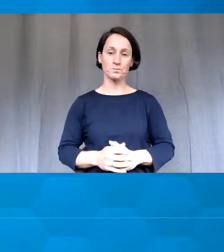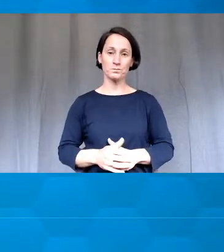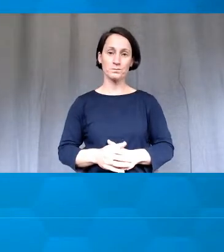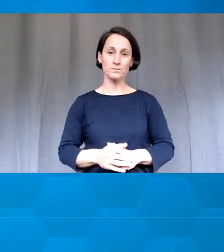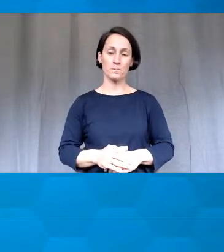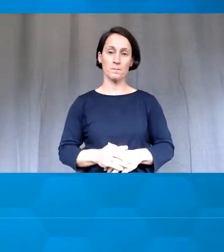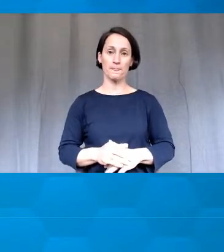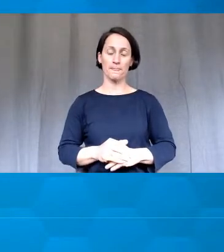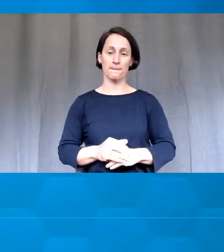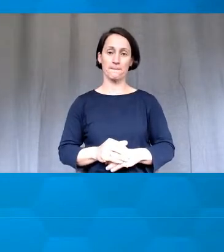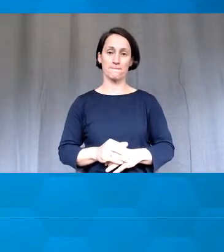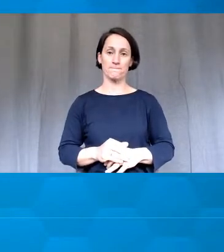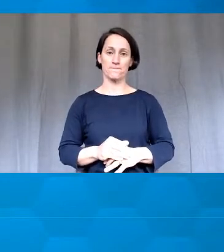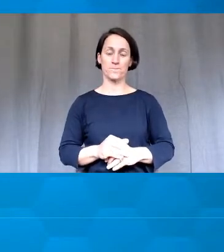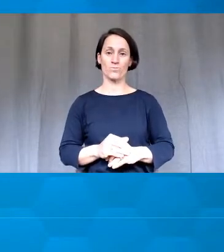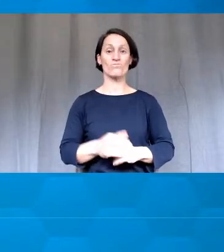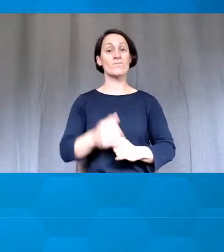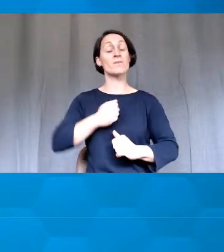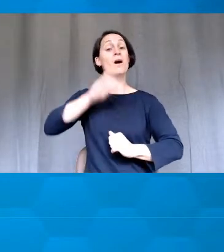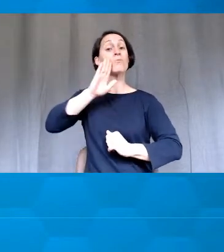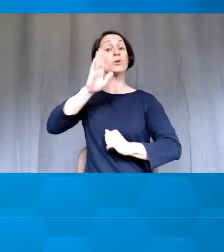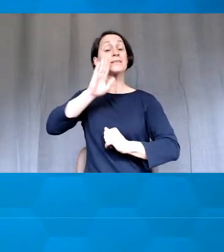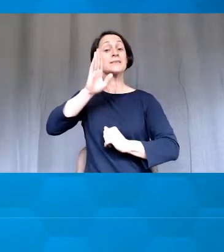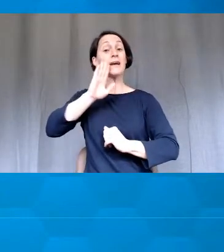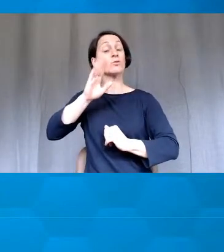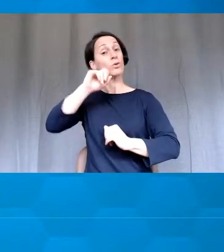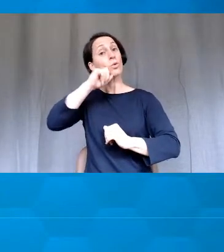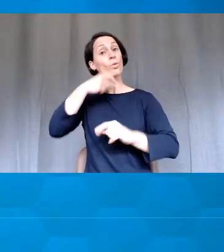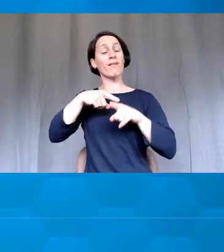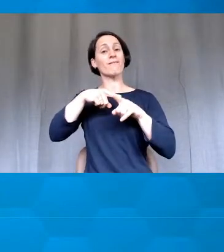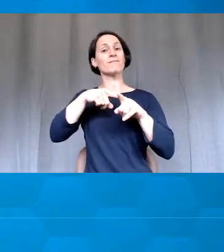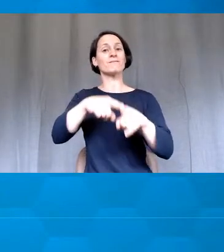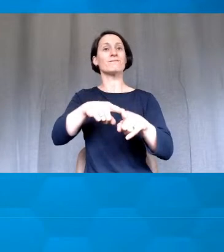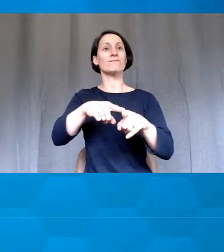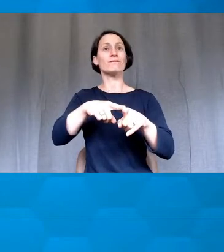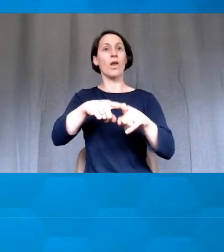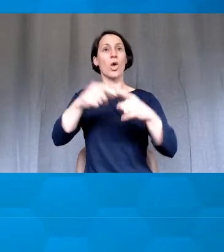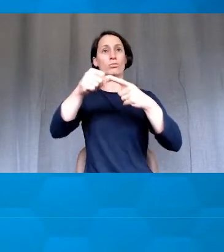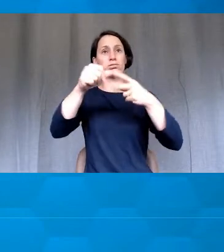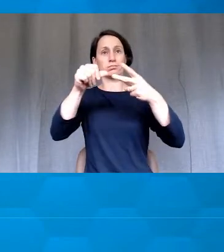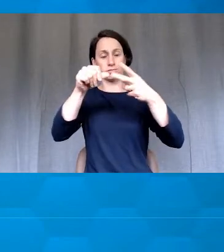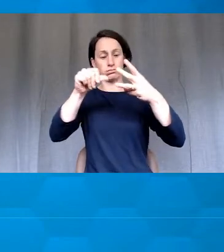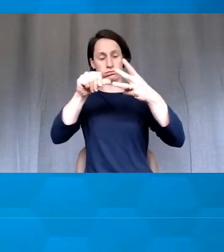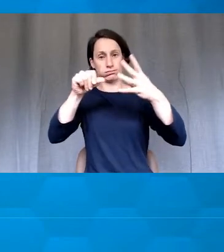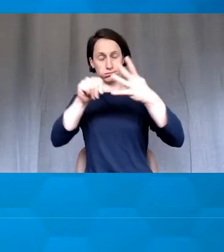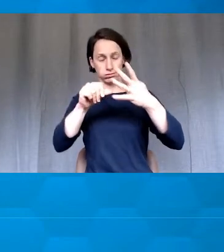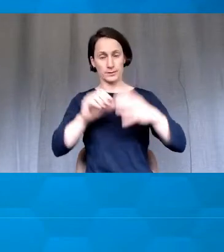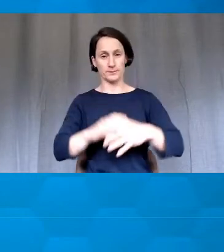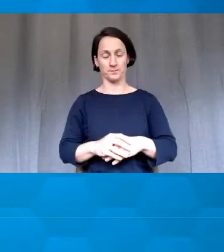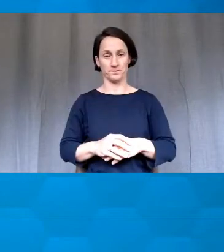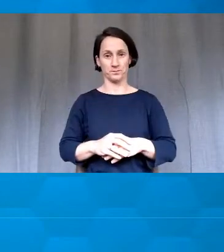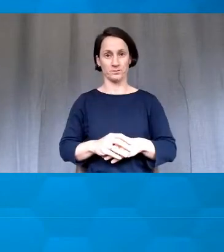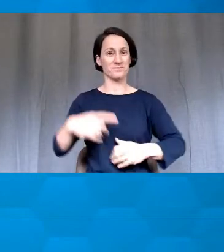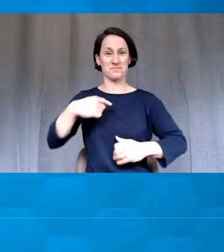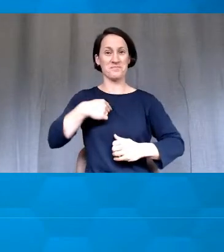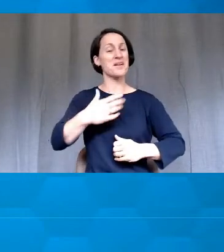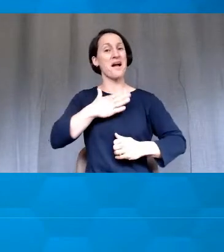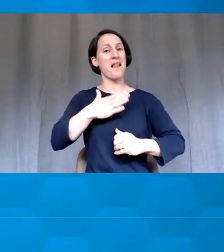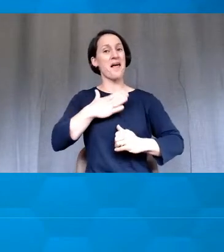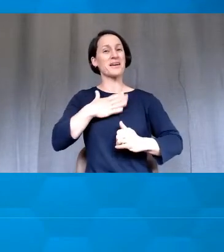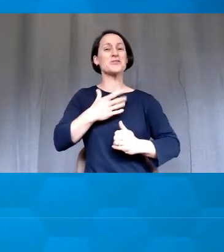Okay, so my presentation is going to follow the following structure. I'm always a person who likes to give you an